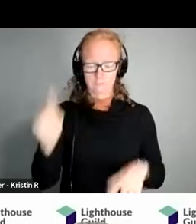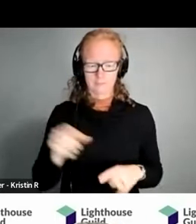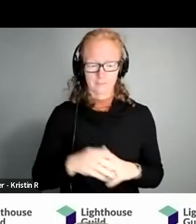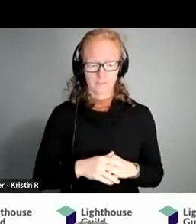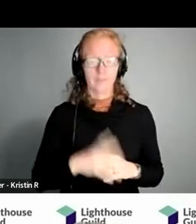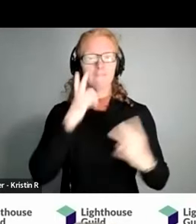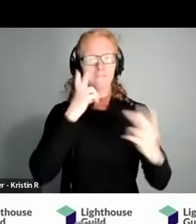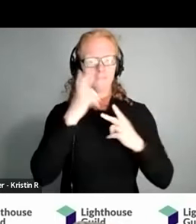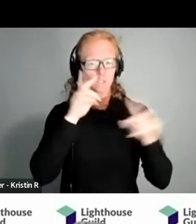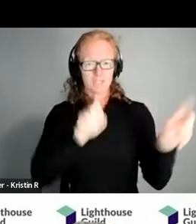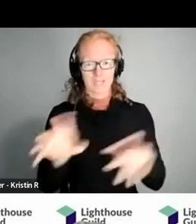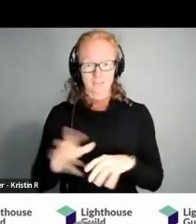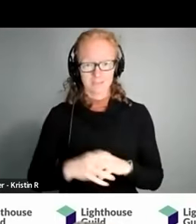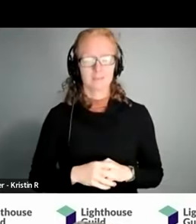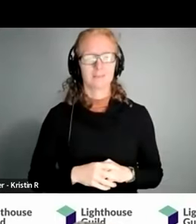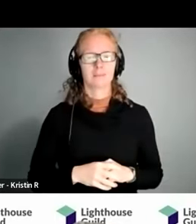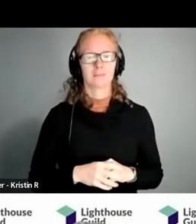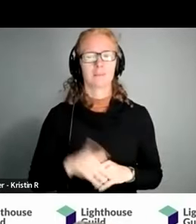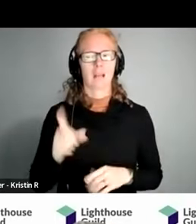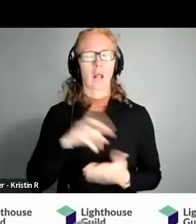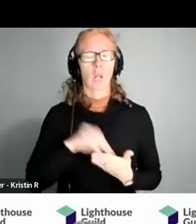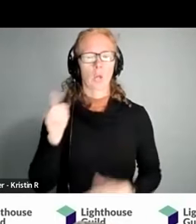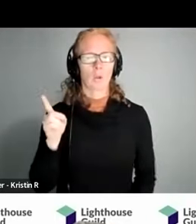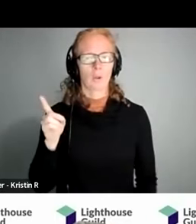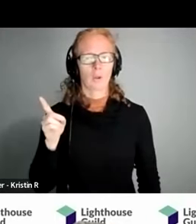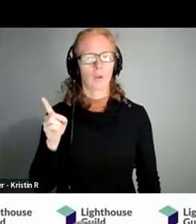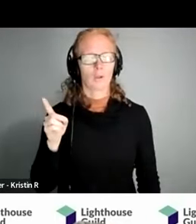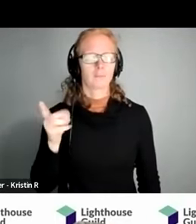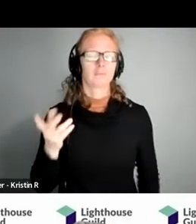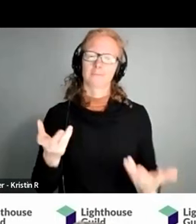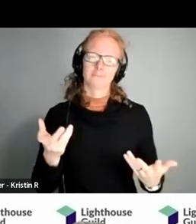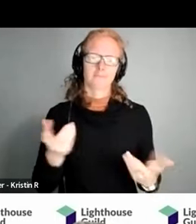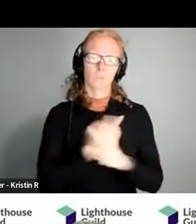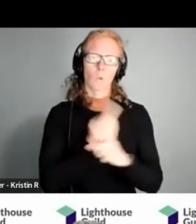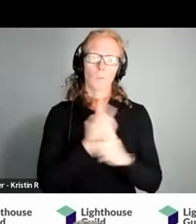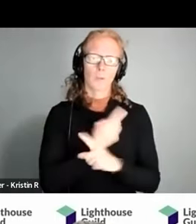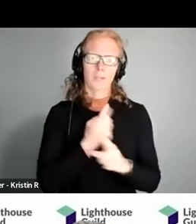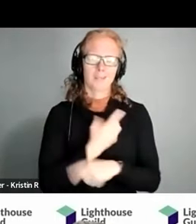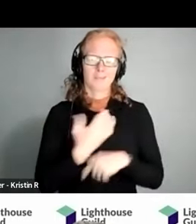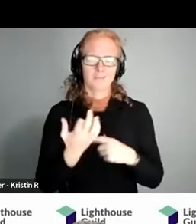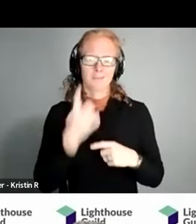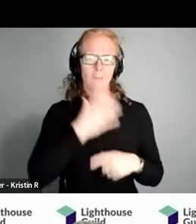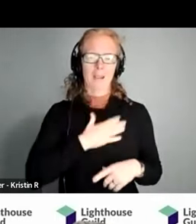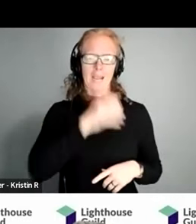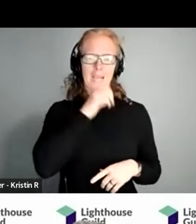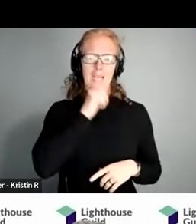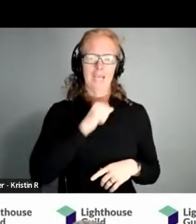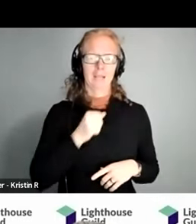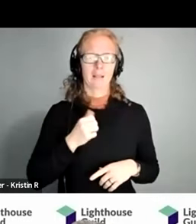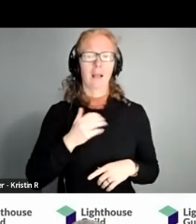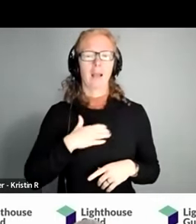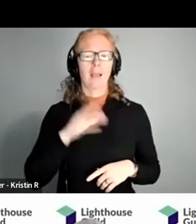a vision test and learned that you know and it's and it's appropriate technically for my age i have